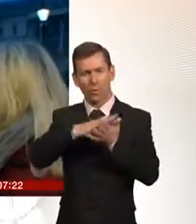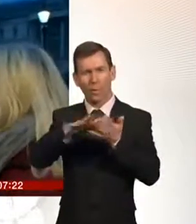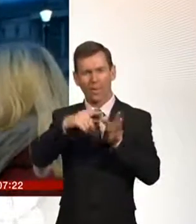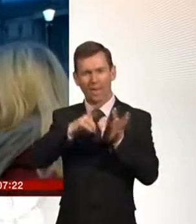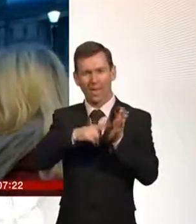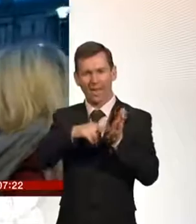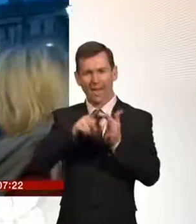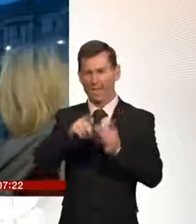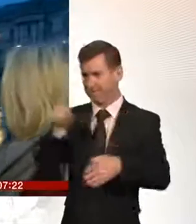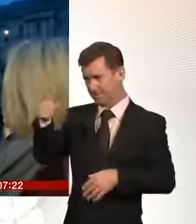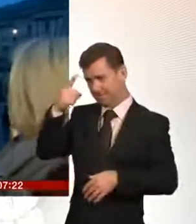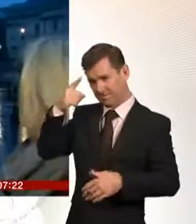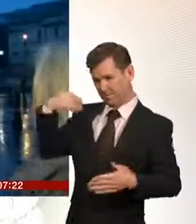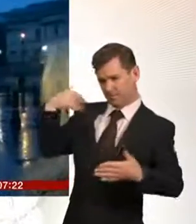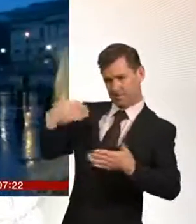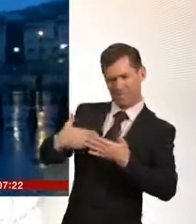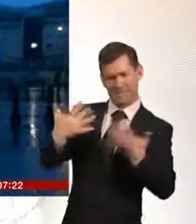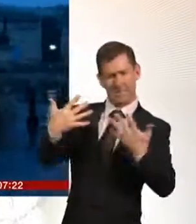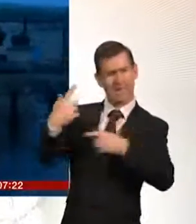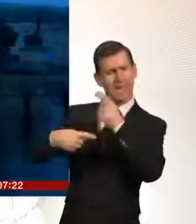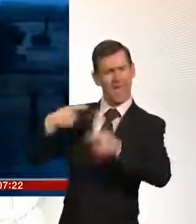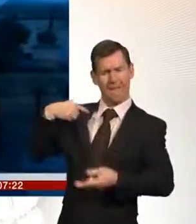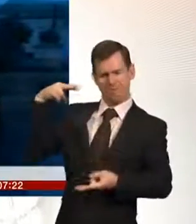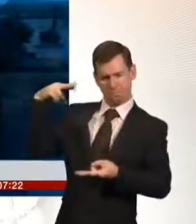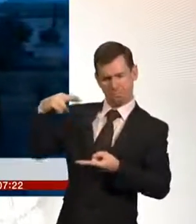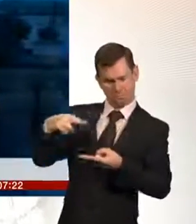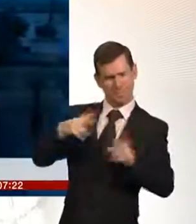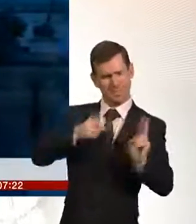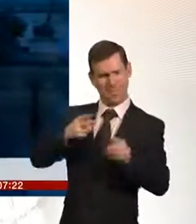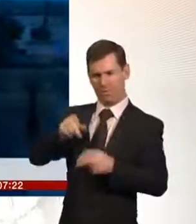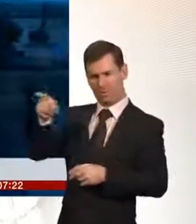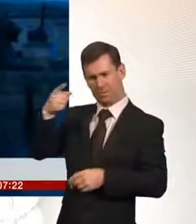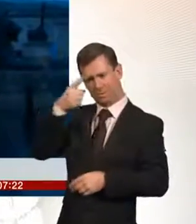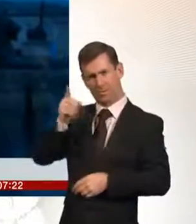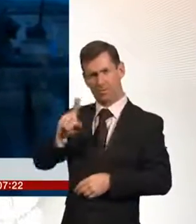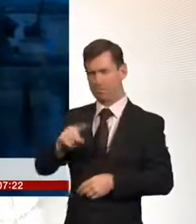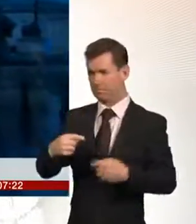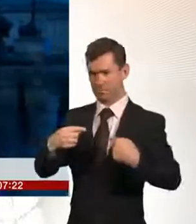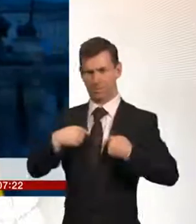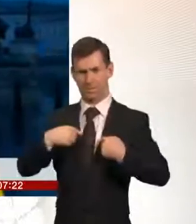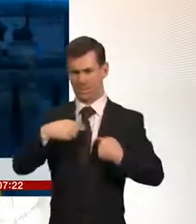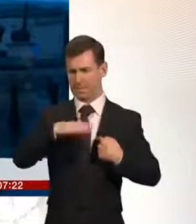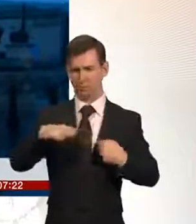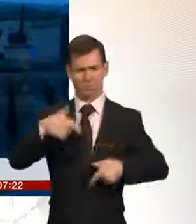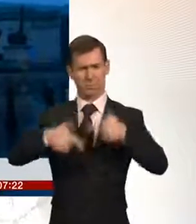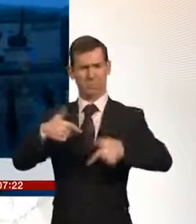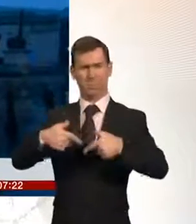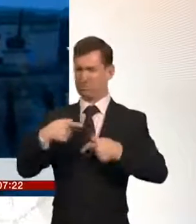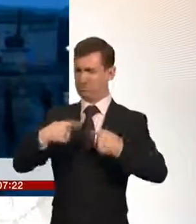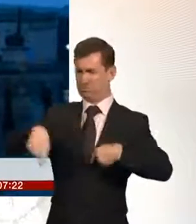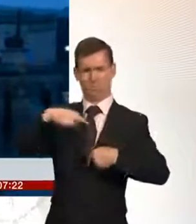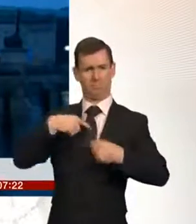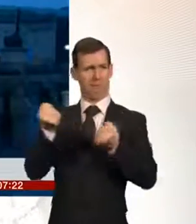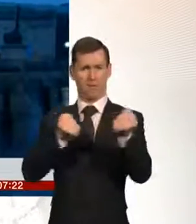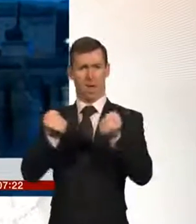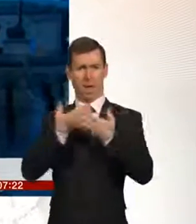well good morning and so I cycle every day with my children and we don't have a car and the cargo bike here is our way of getting around